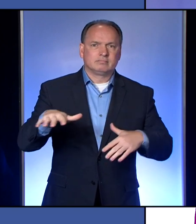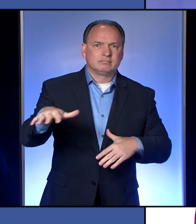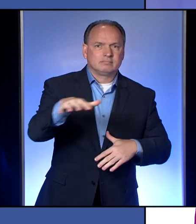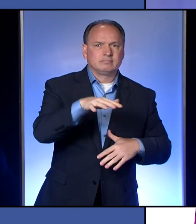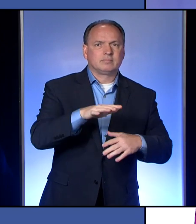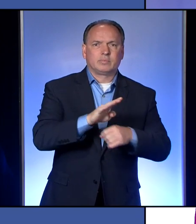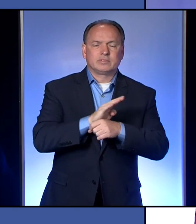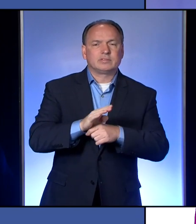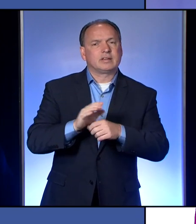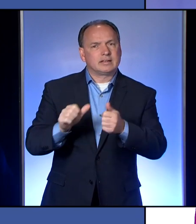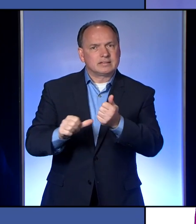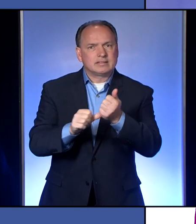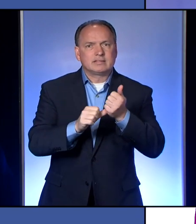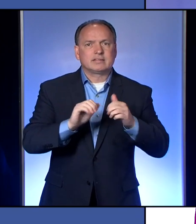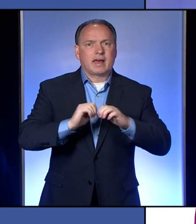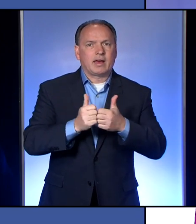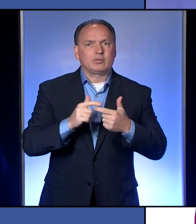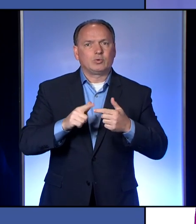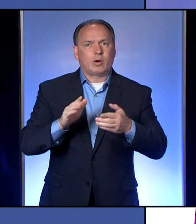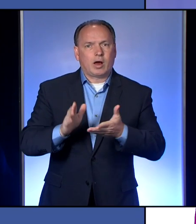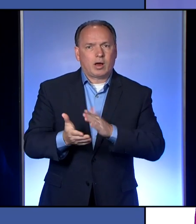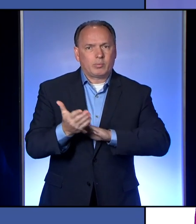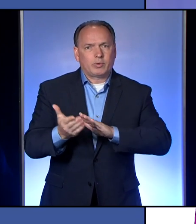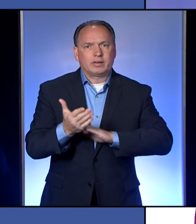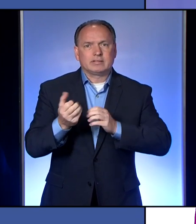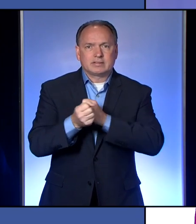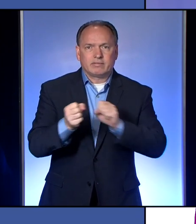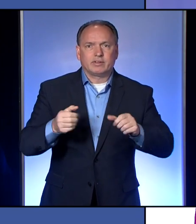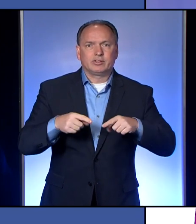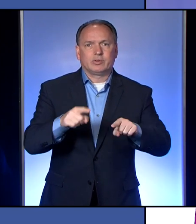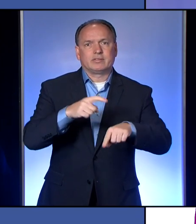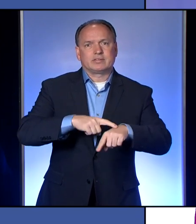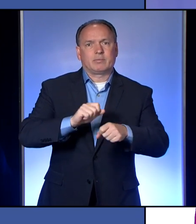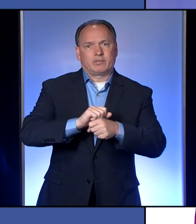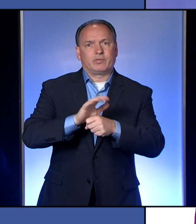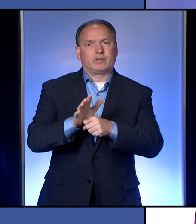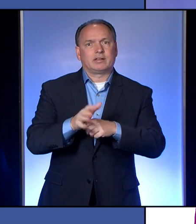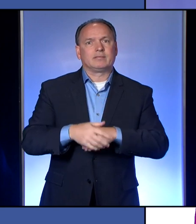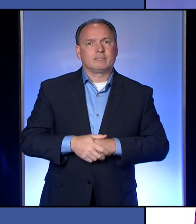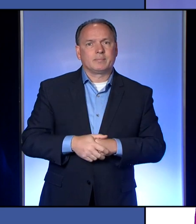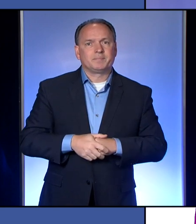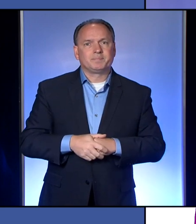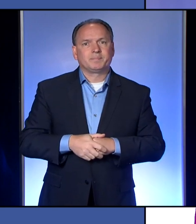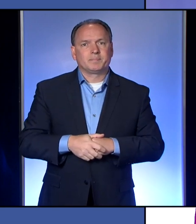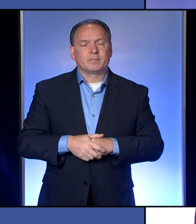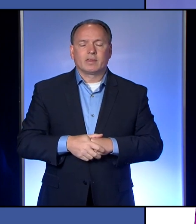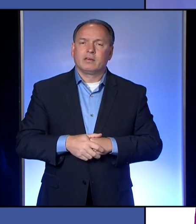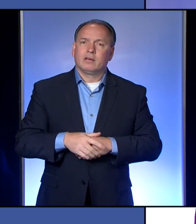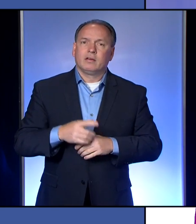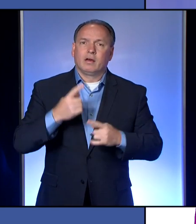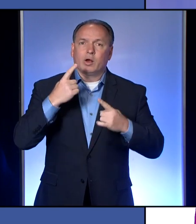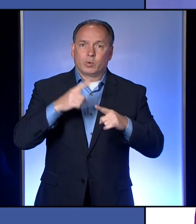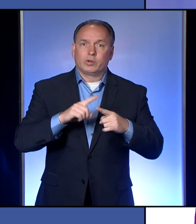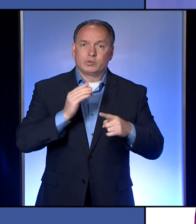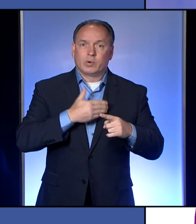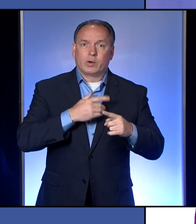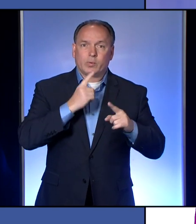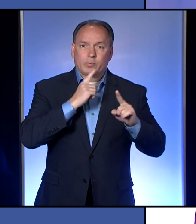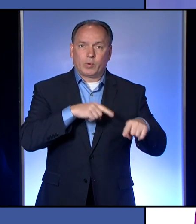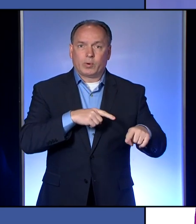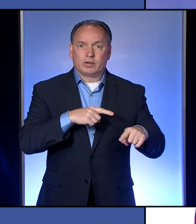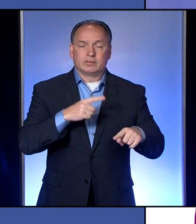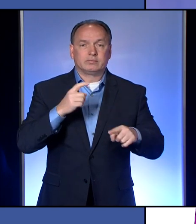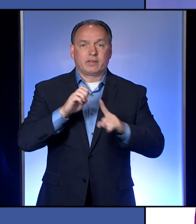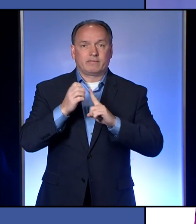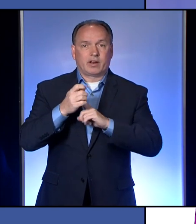how to operate safely during this time of COVID-19 pandemic. According to a report provided by our